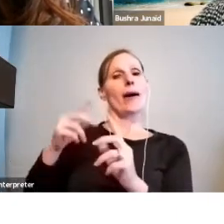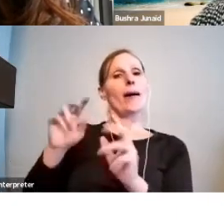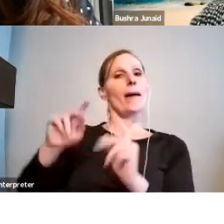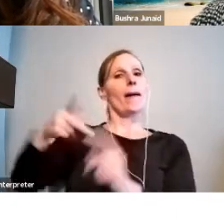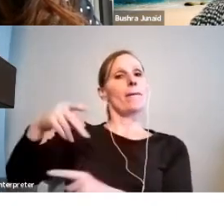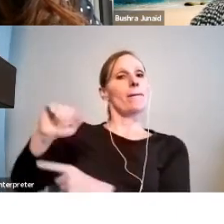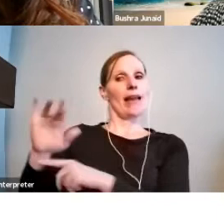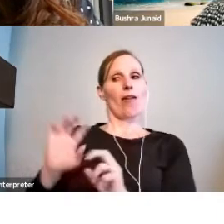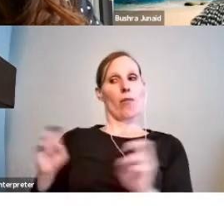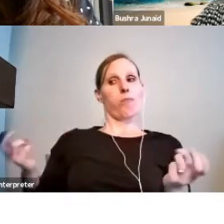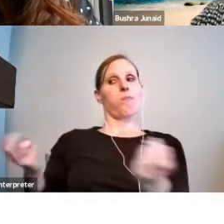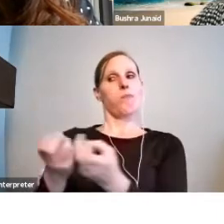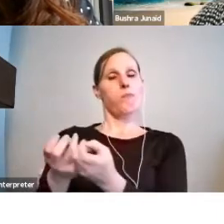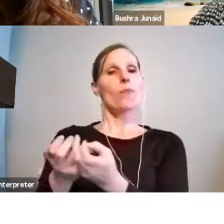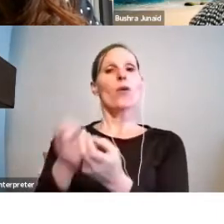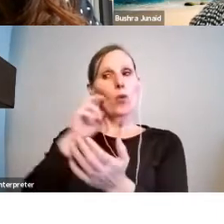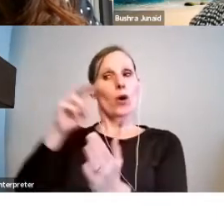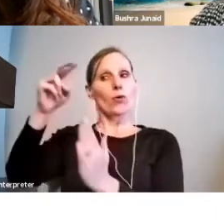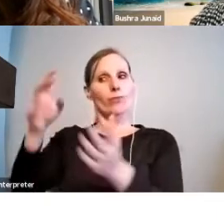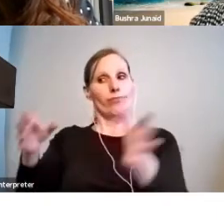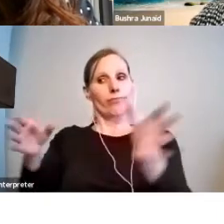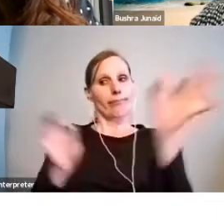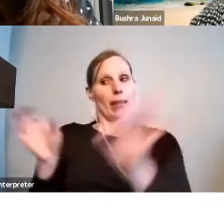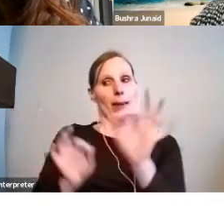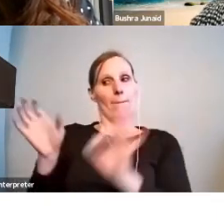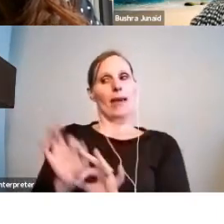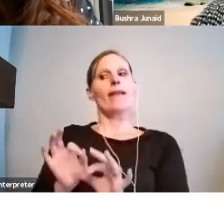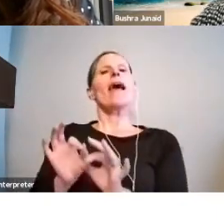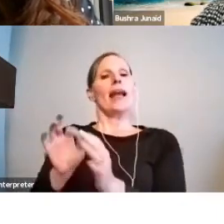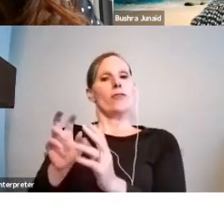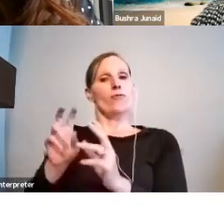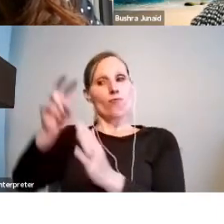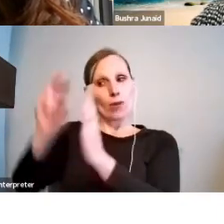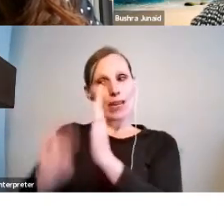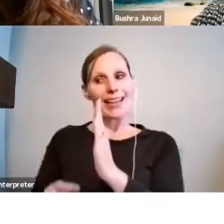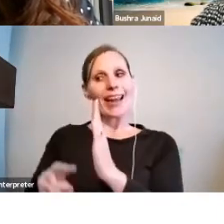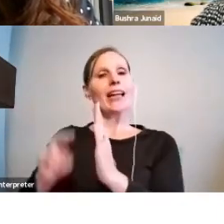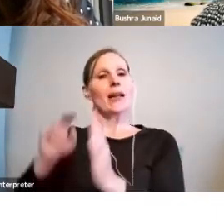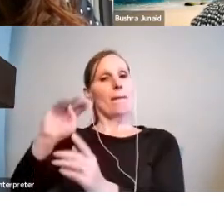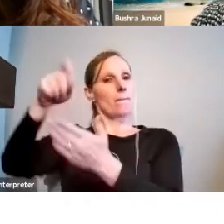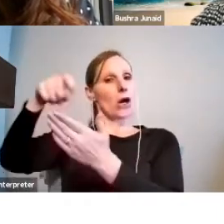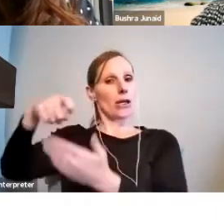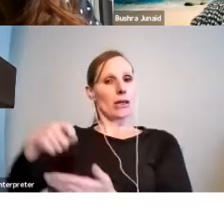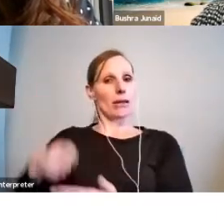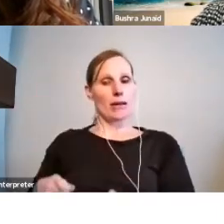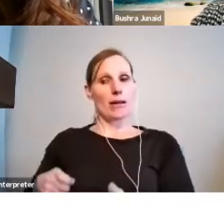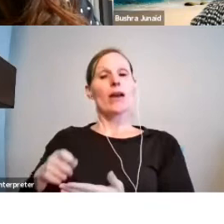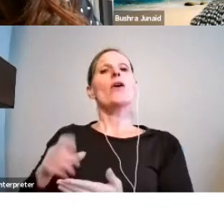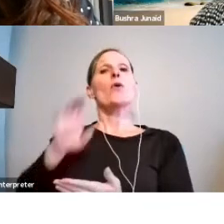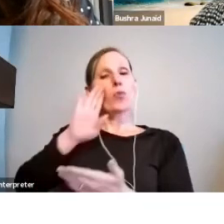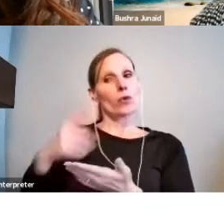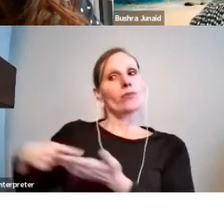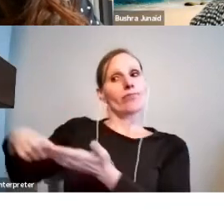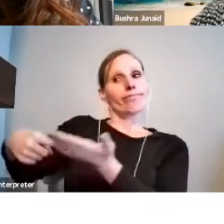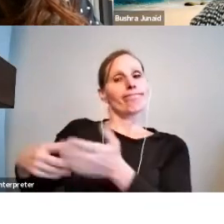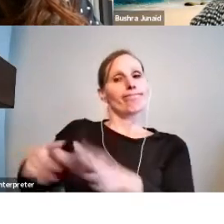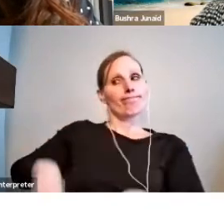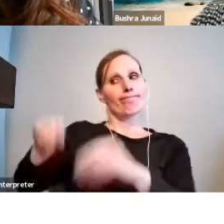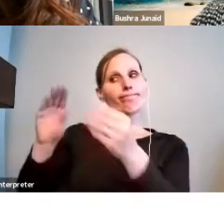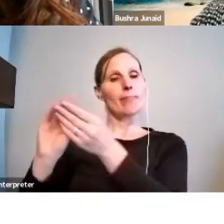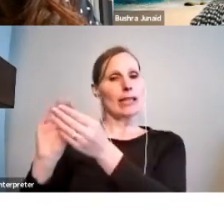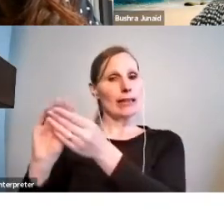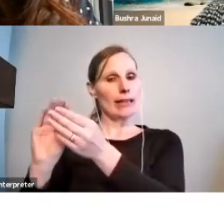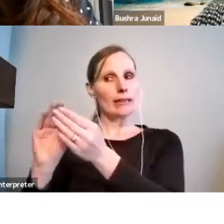read and score them. As an assessment panel takes place to discuss the applications, the assessors